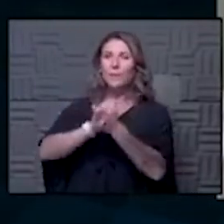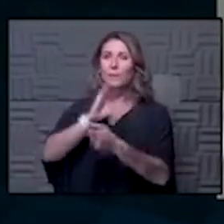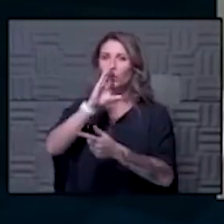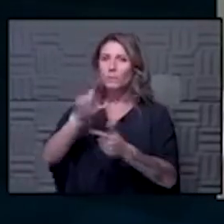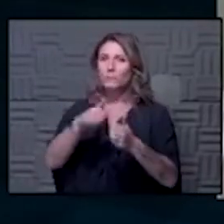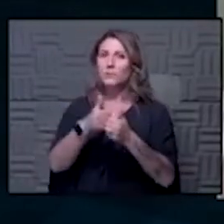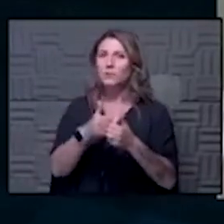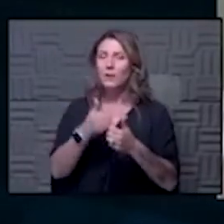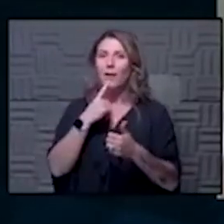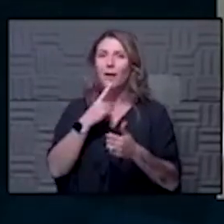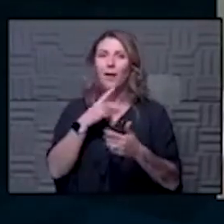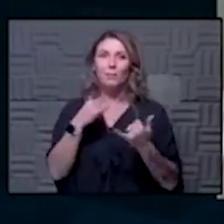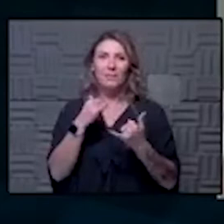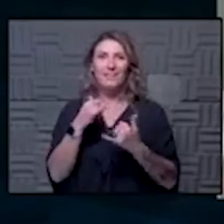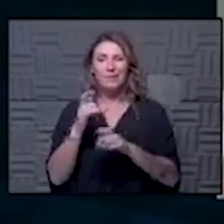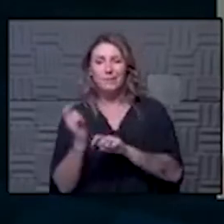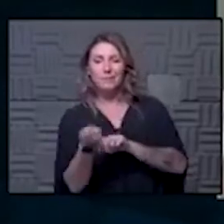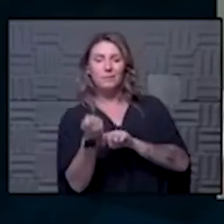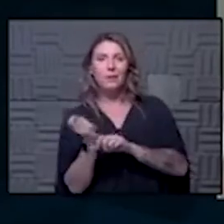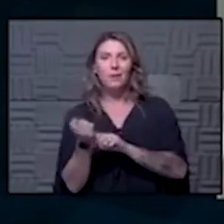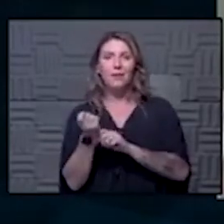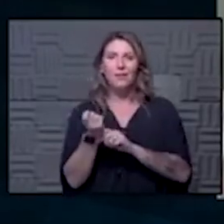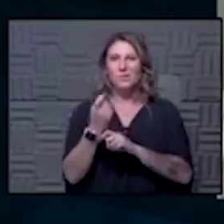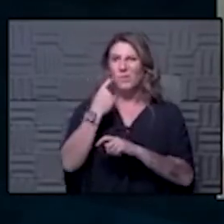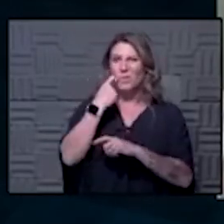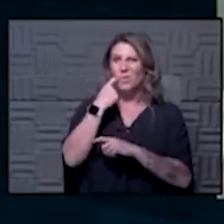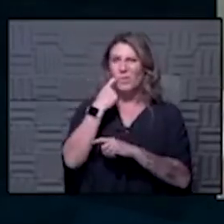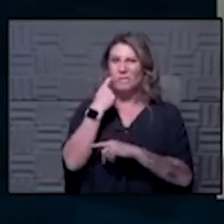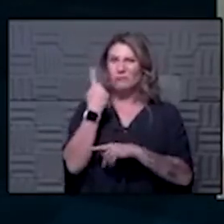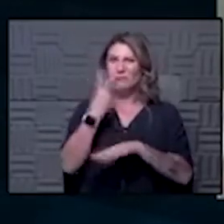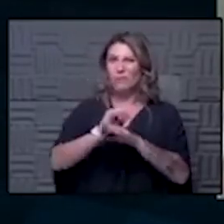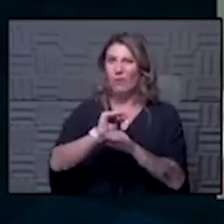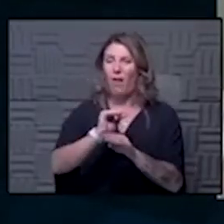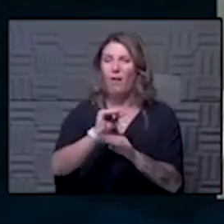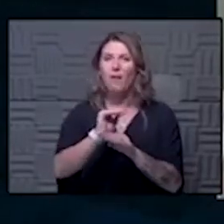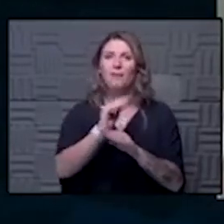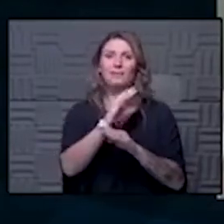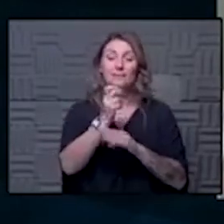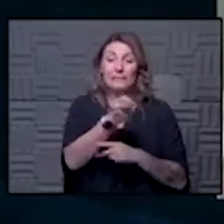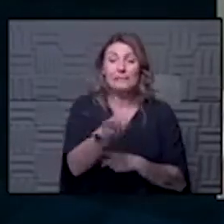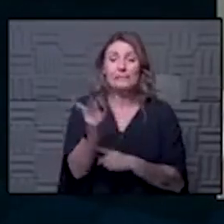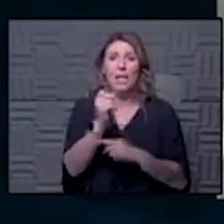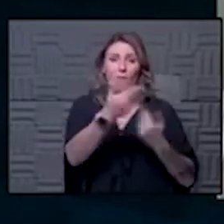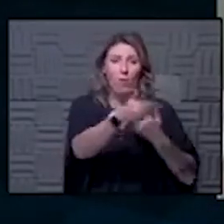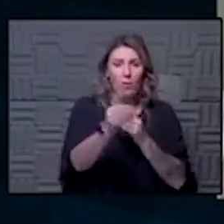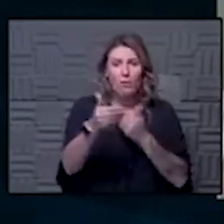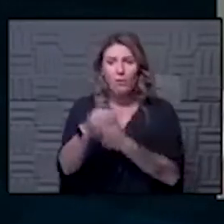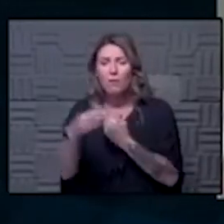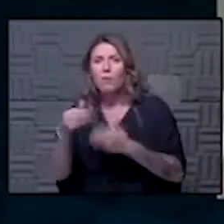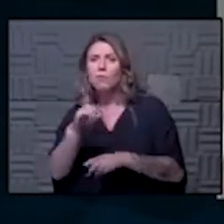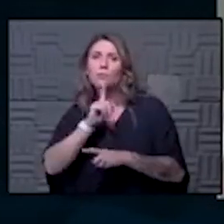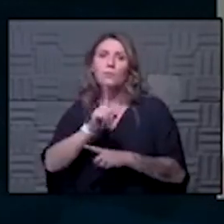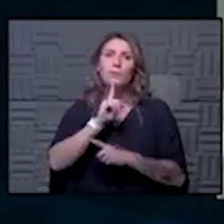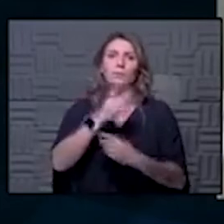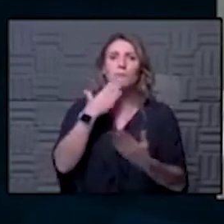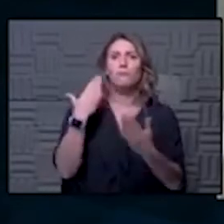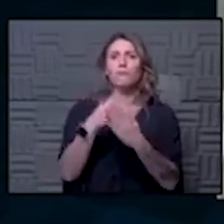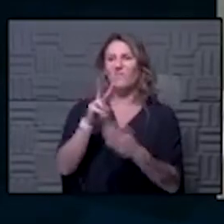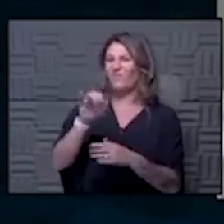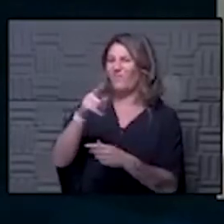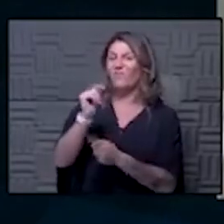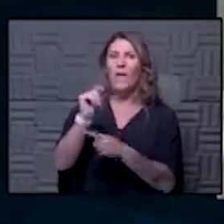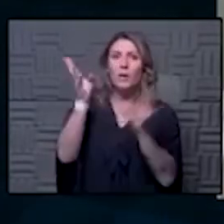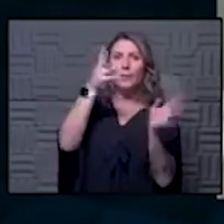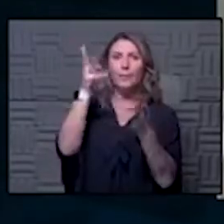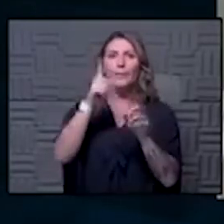i played tennis the last two nights and we were at an indoor club that has several several courts that is incredibly ventilated but we it's all a numbers